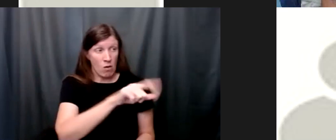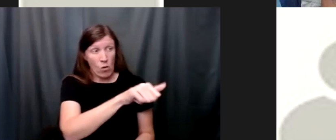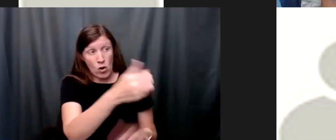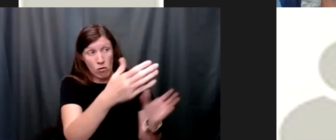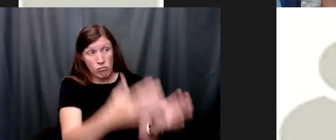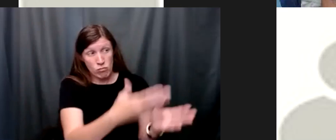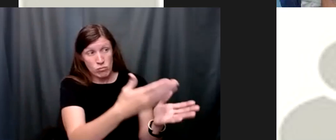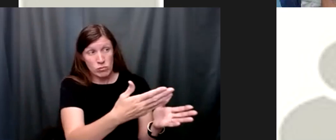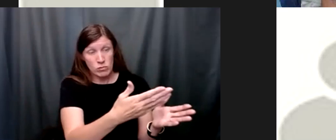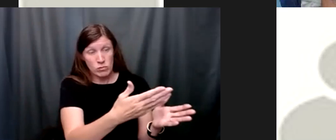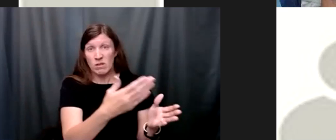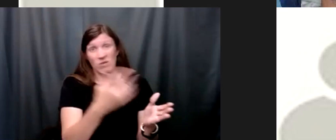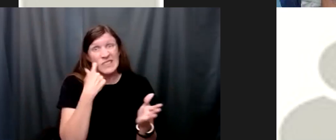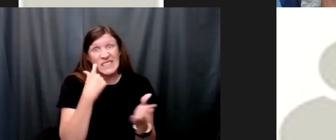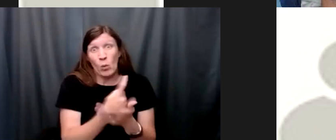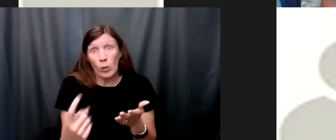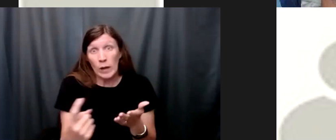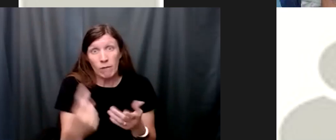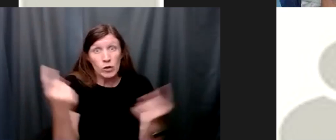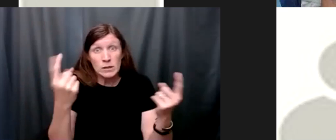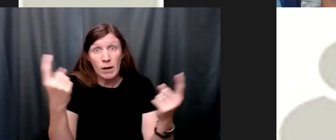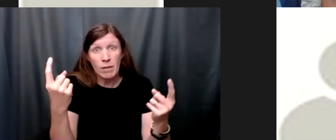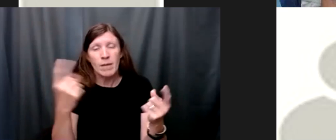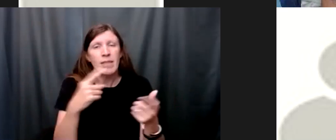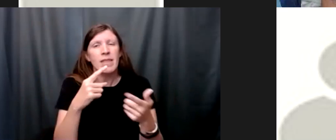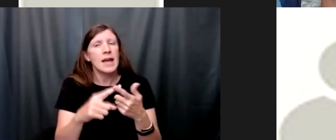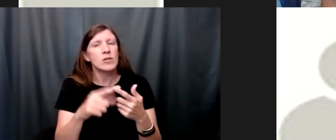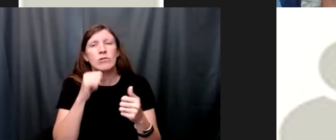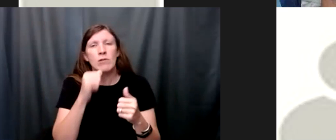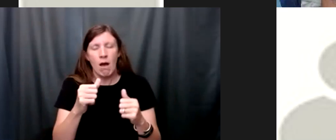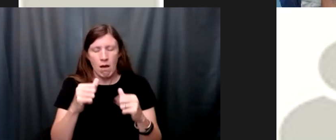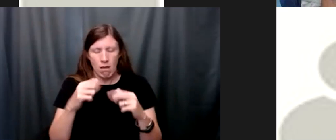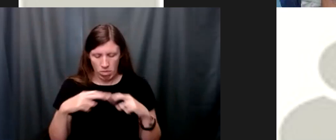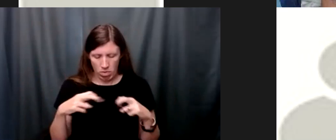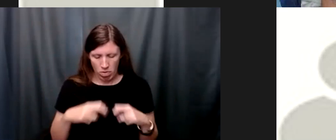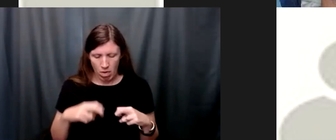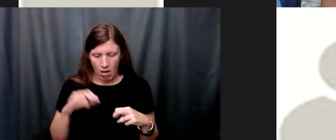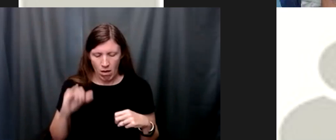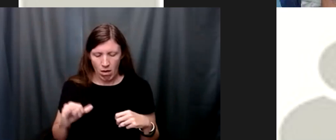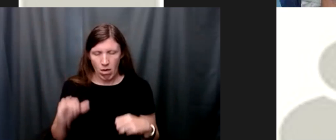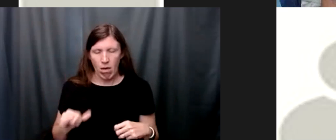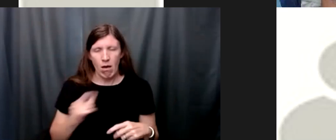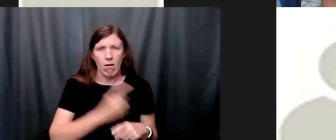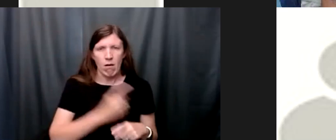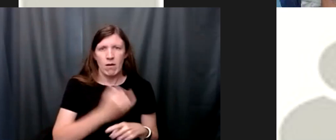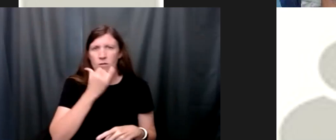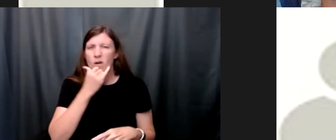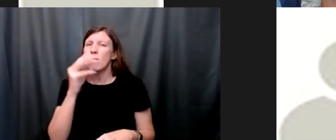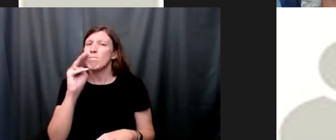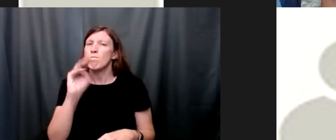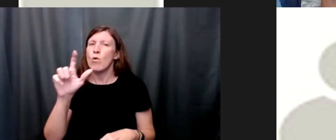for something then you're probably not taking a moral inventory because there's always something